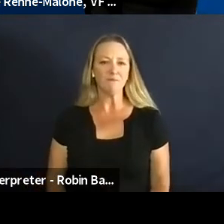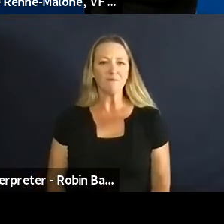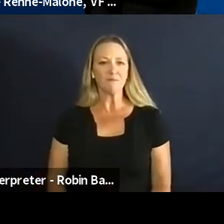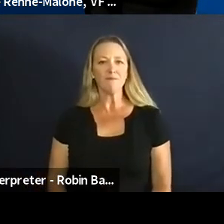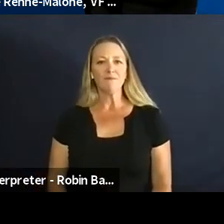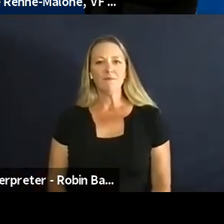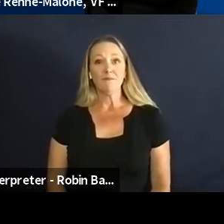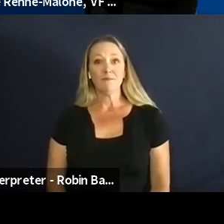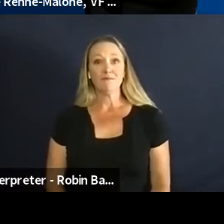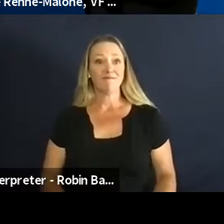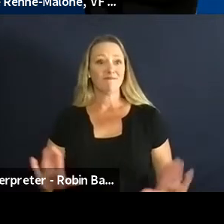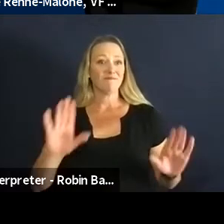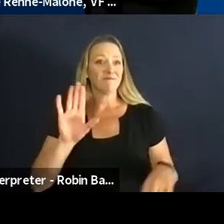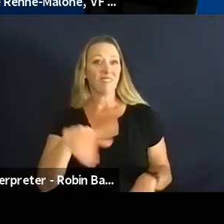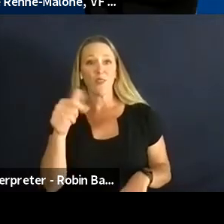Anyone else?